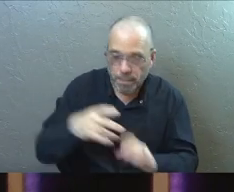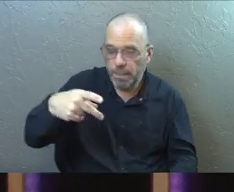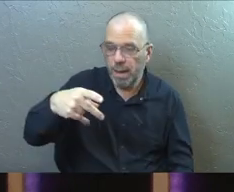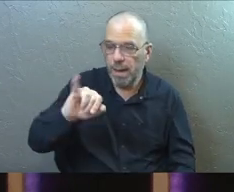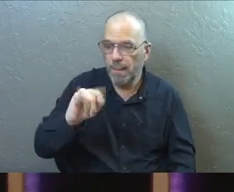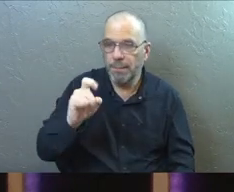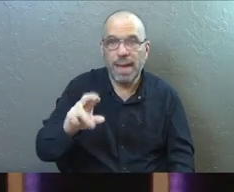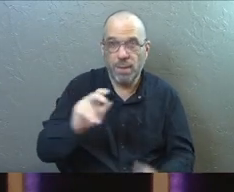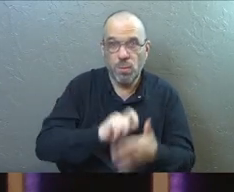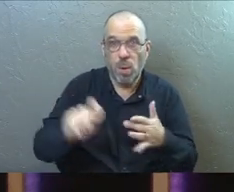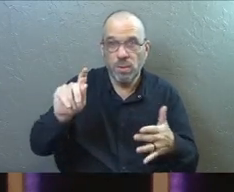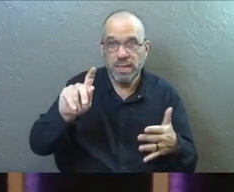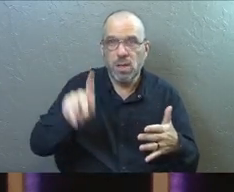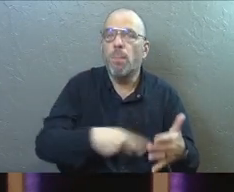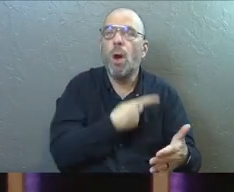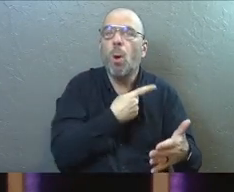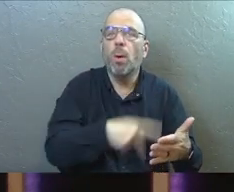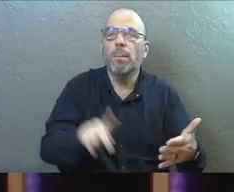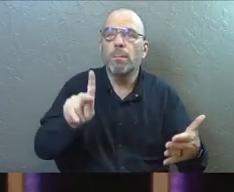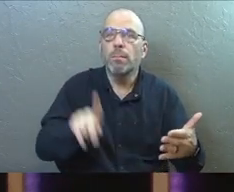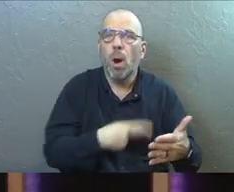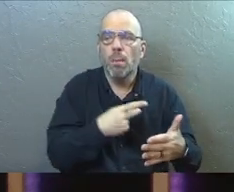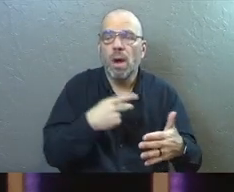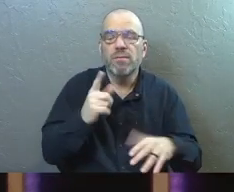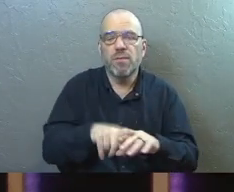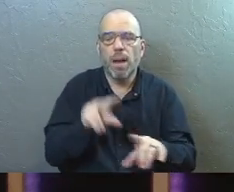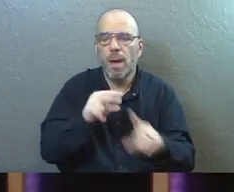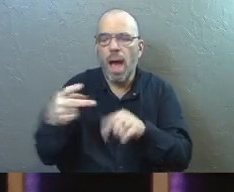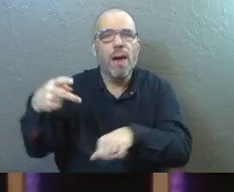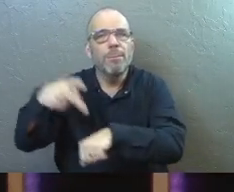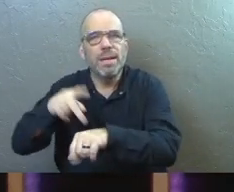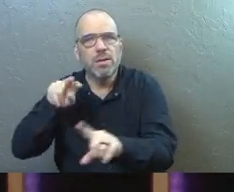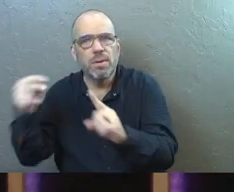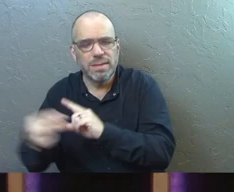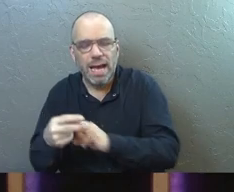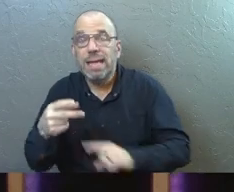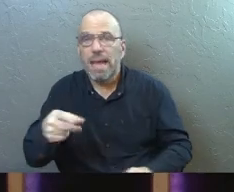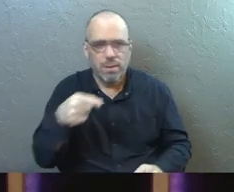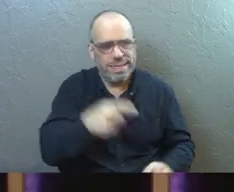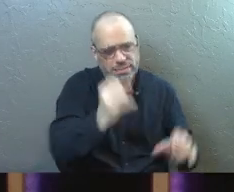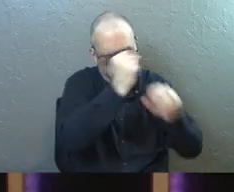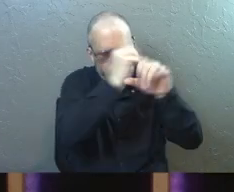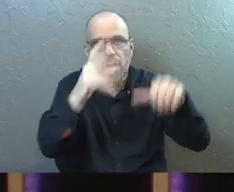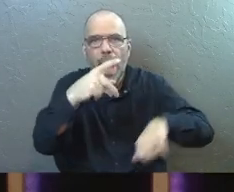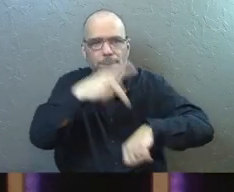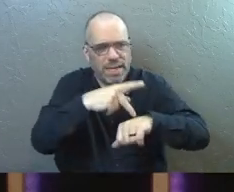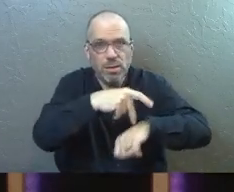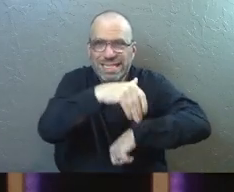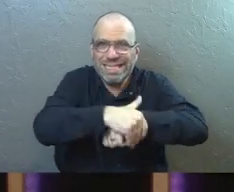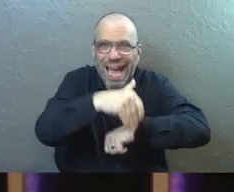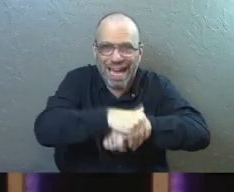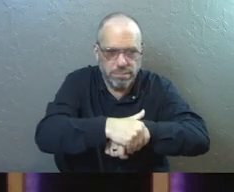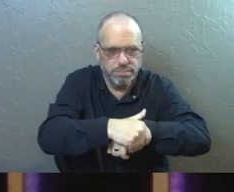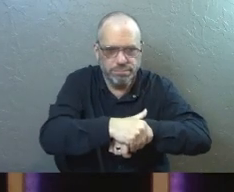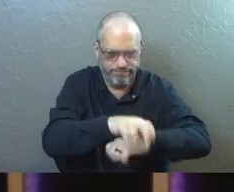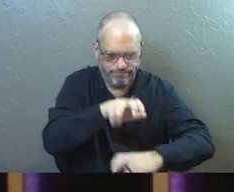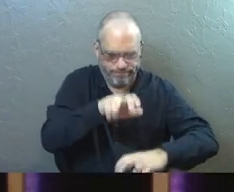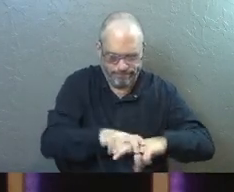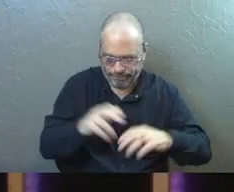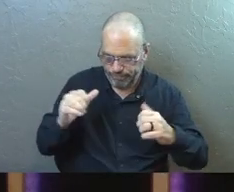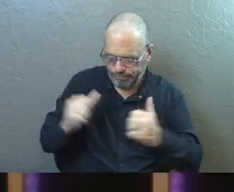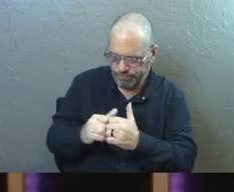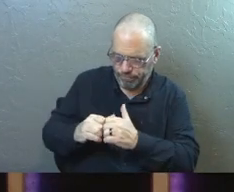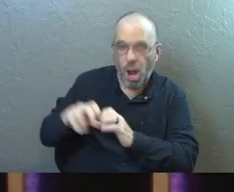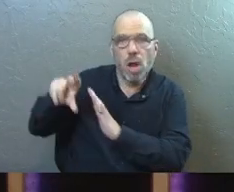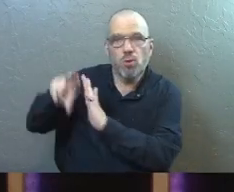Piper wrote this poem. And the poem is from the perspective of Peter. And he imagines Peter on this night sitting next